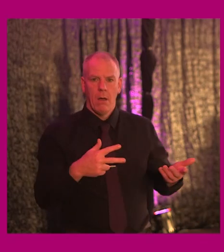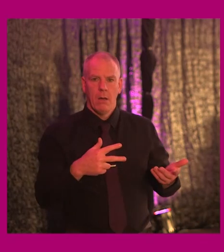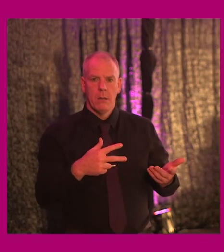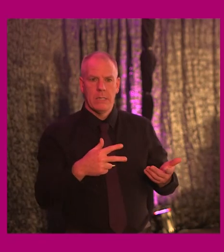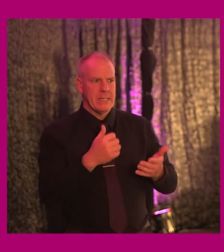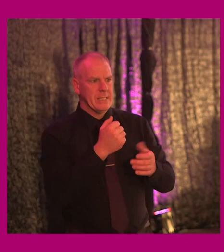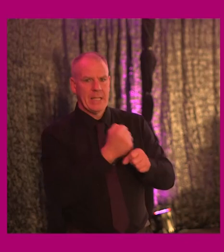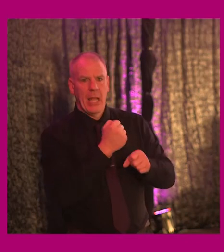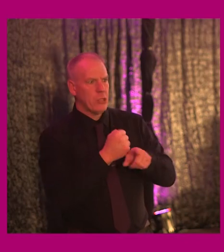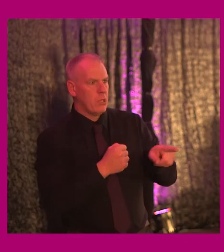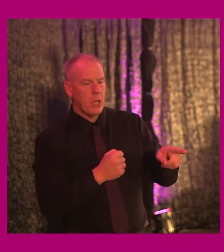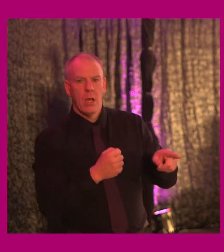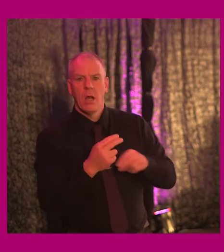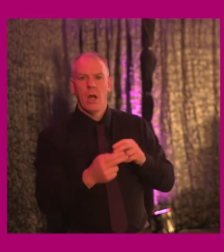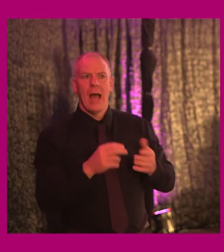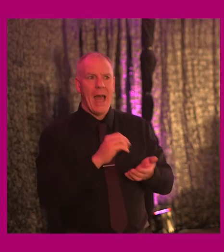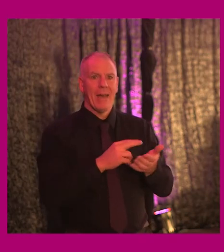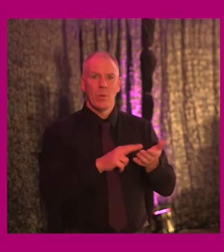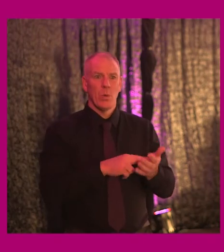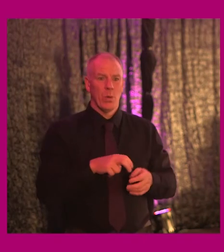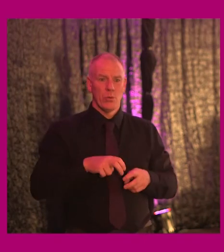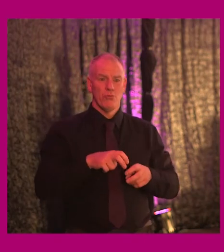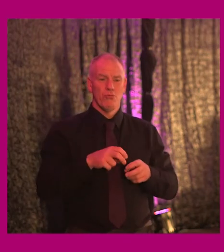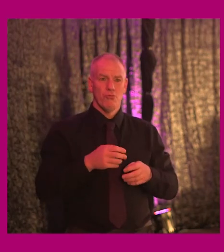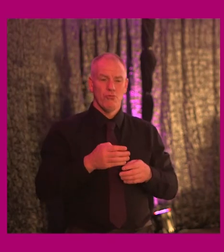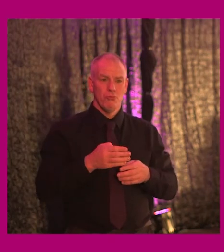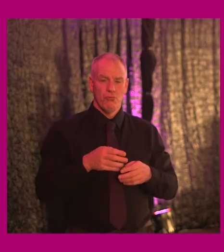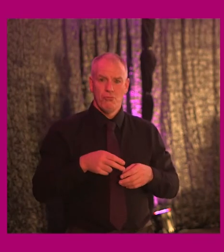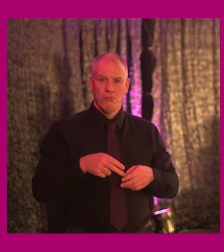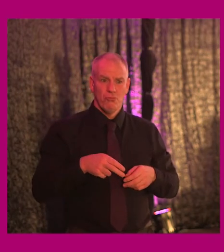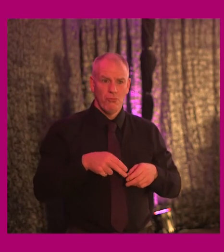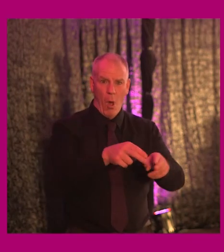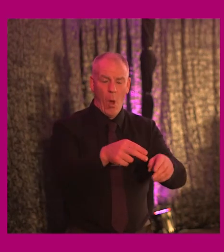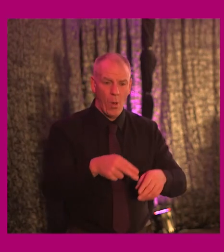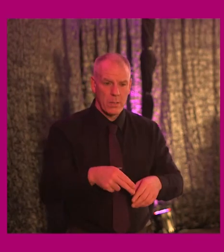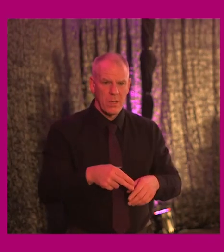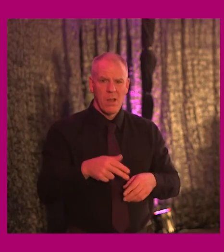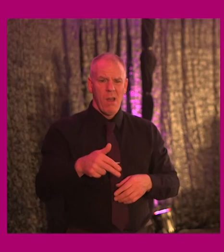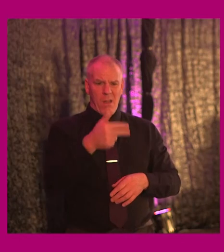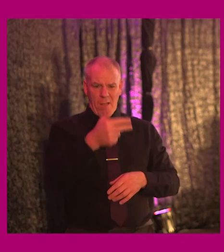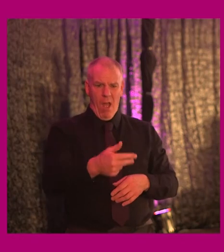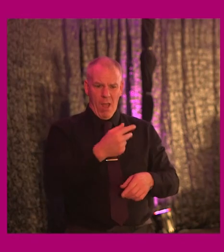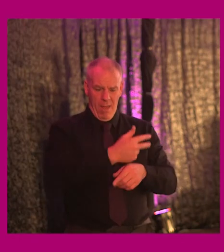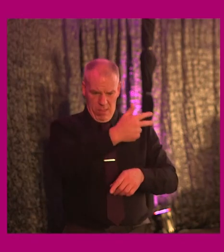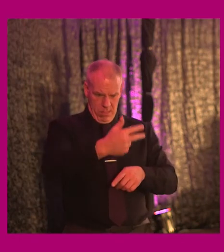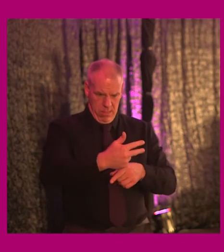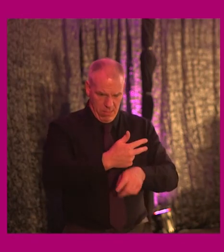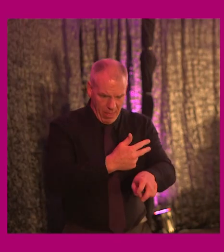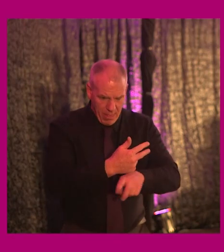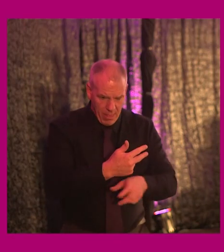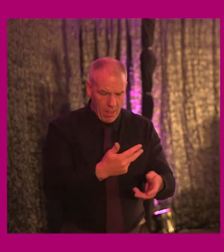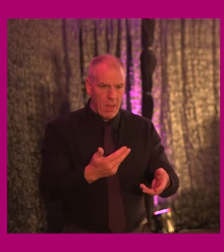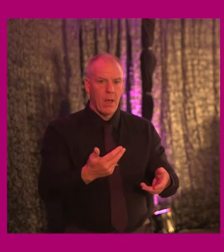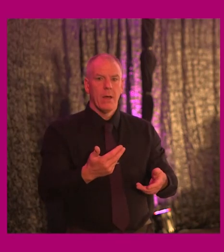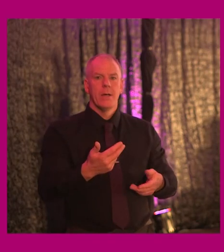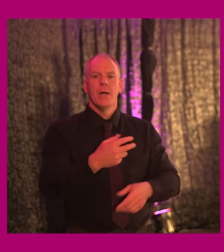to the station without going on the road. There's a car parked across in front of the whole path, isn't there? It happens